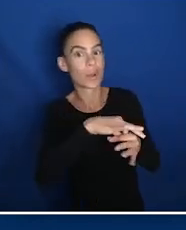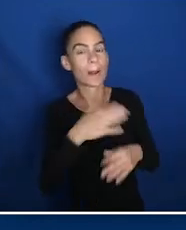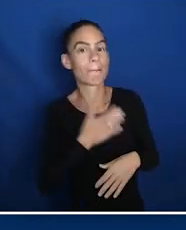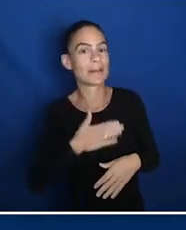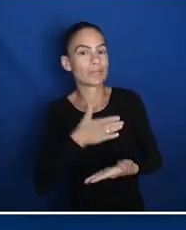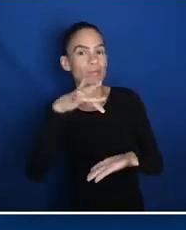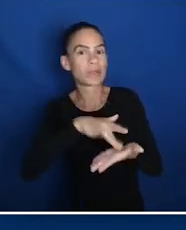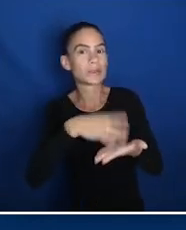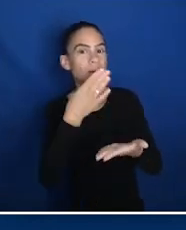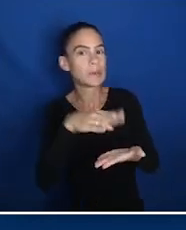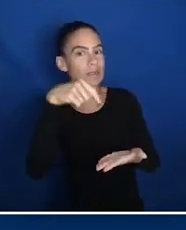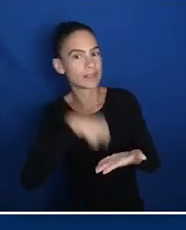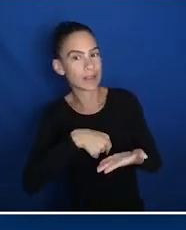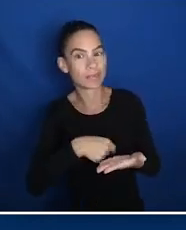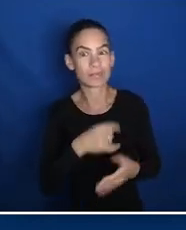blue down arrow.